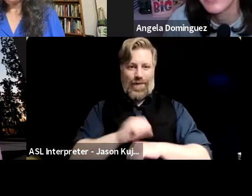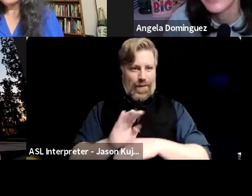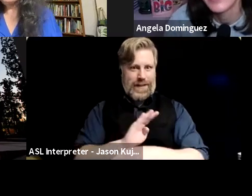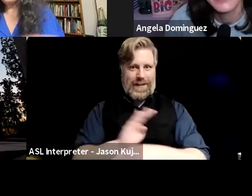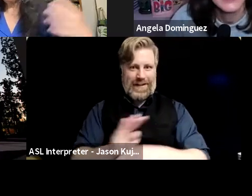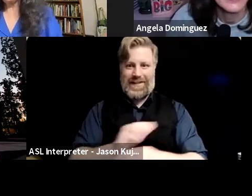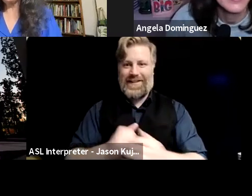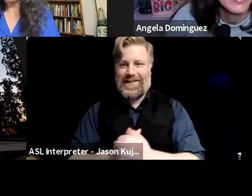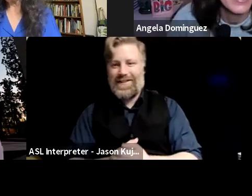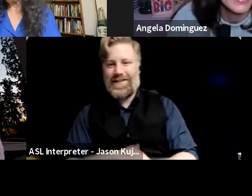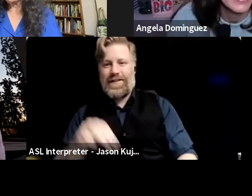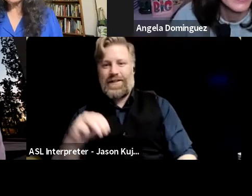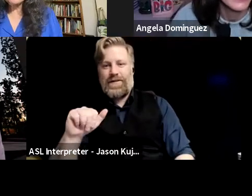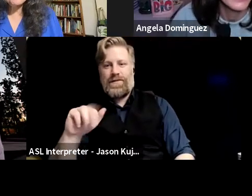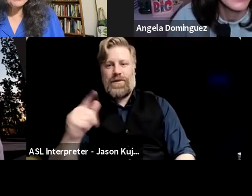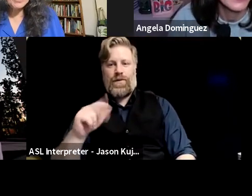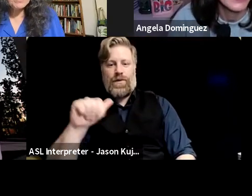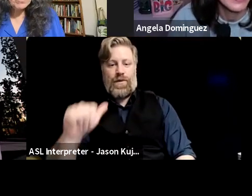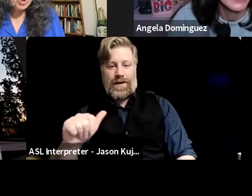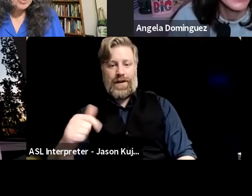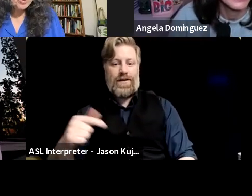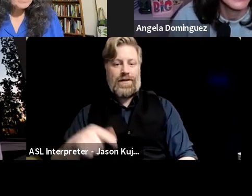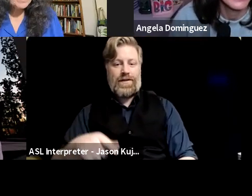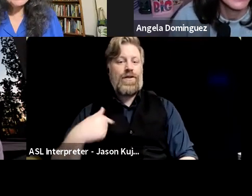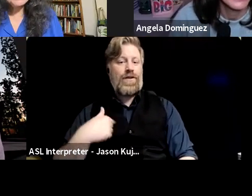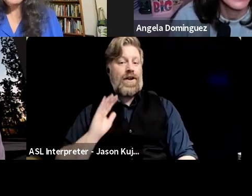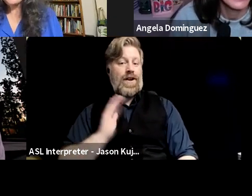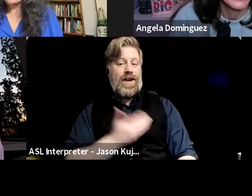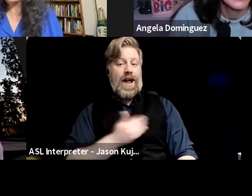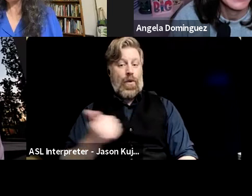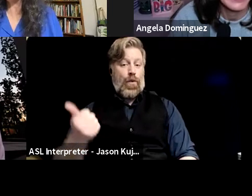If you can't all our rejected work too, or even more prolific.